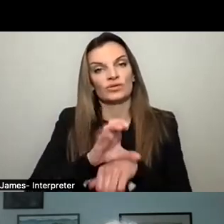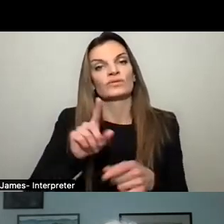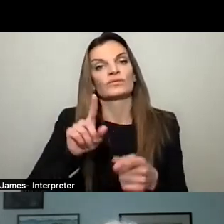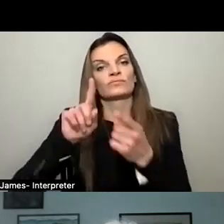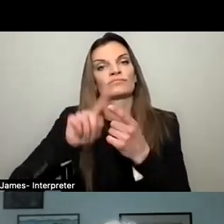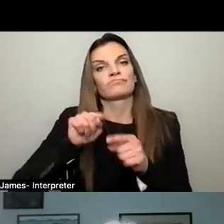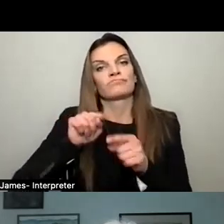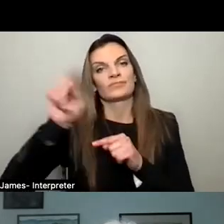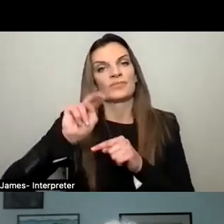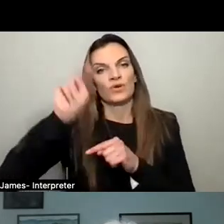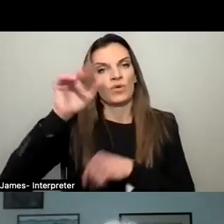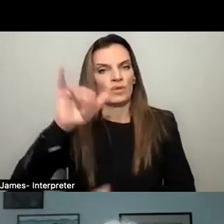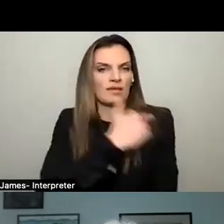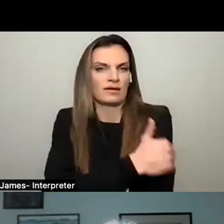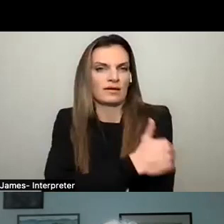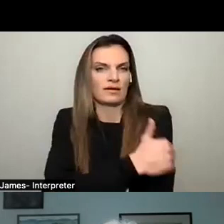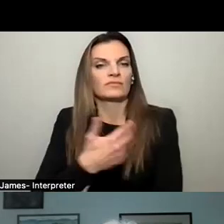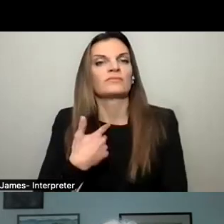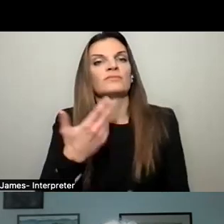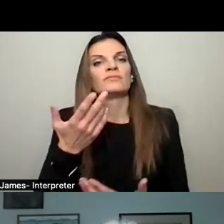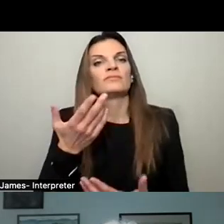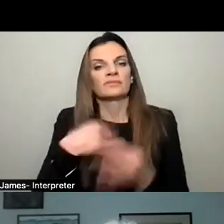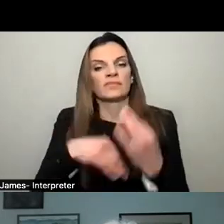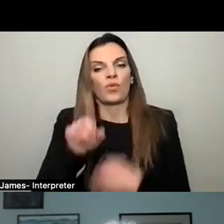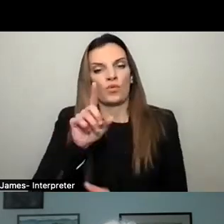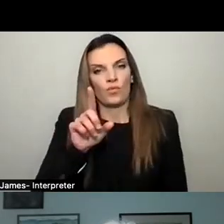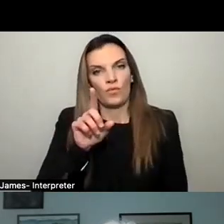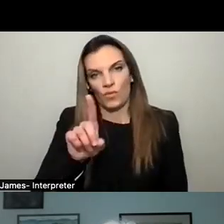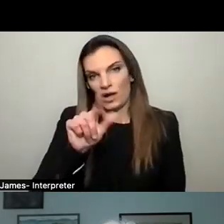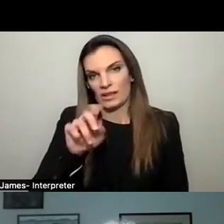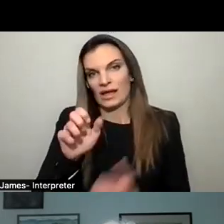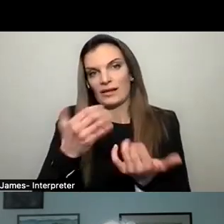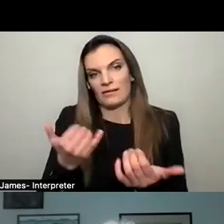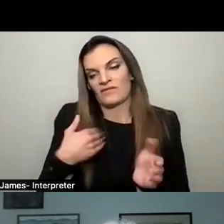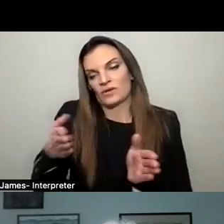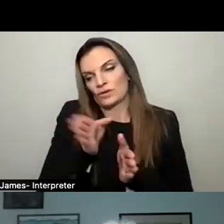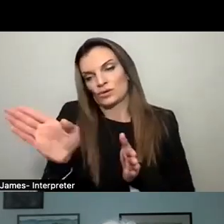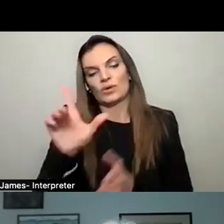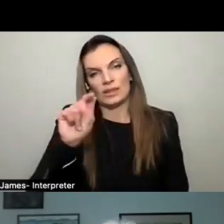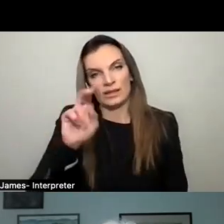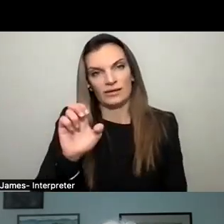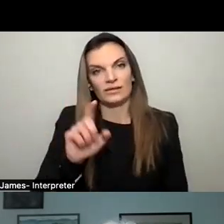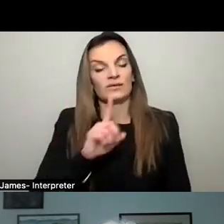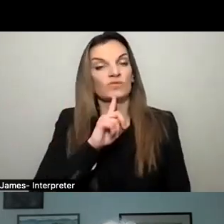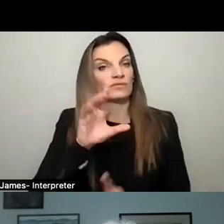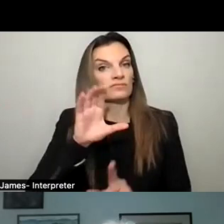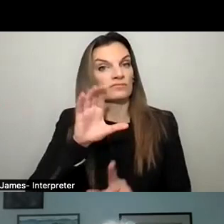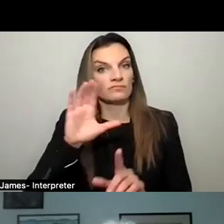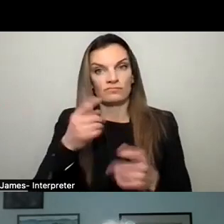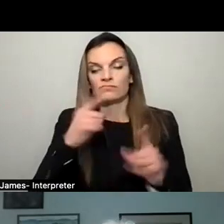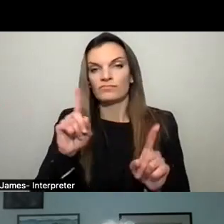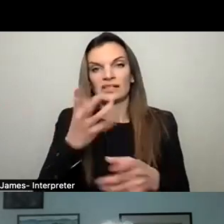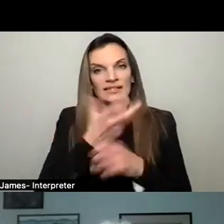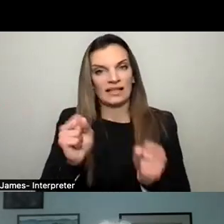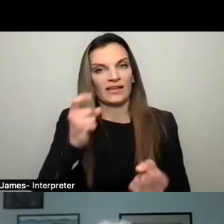to get that into one lane in both directions with turn lanes. It's had a really great effect on safety in that